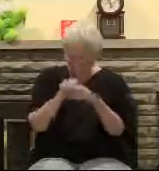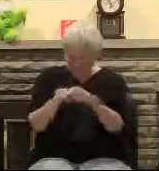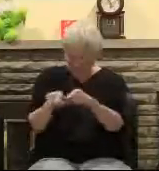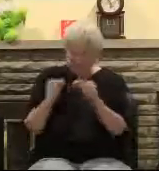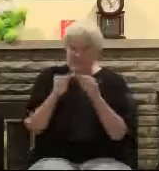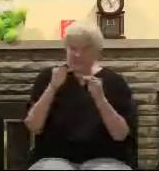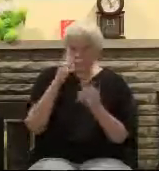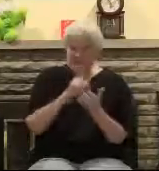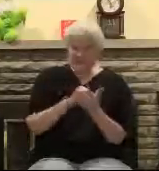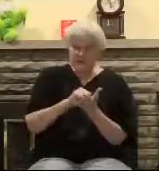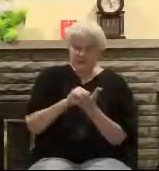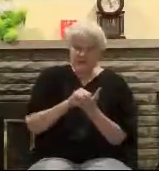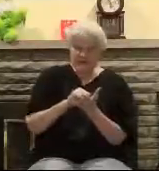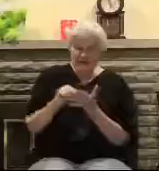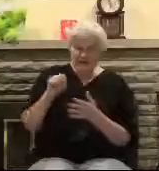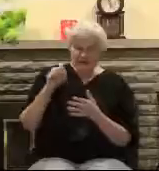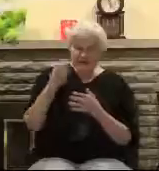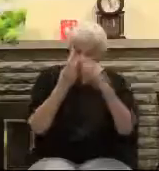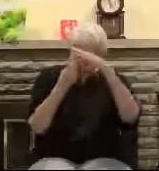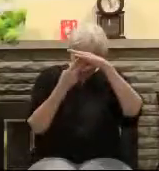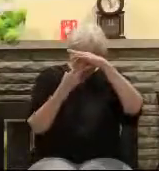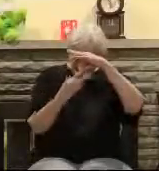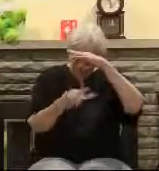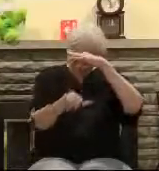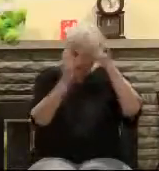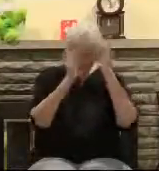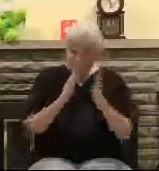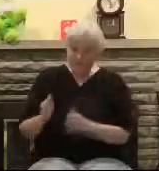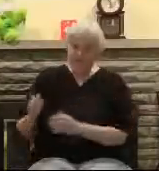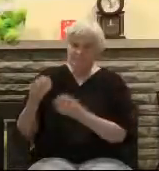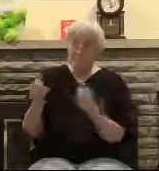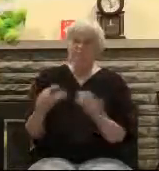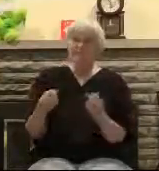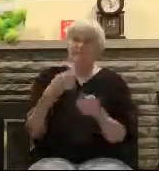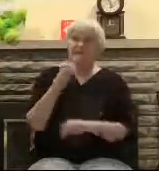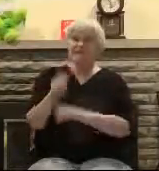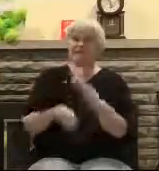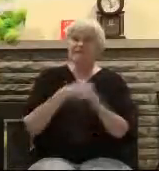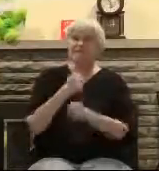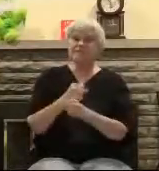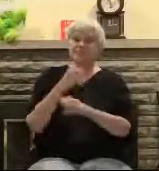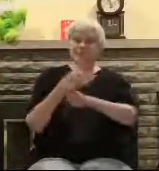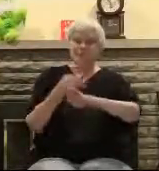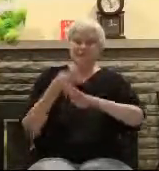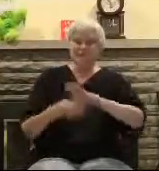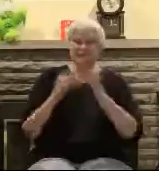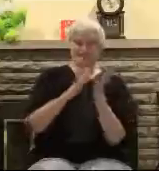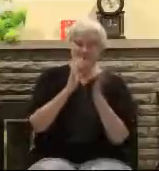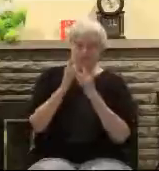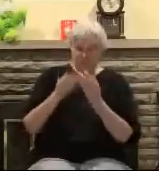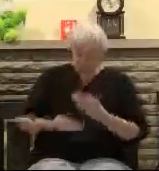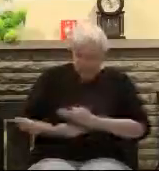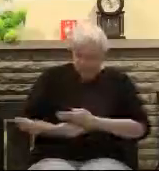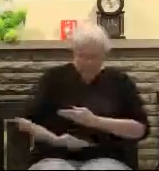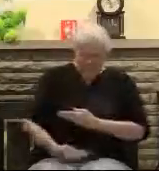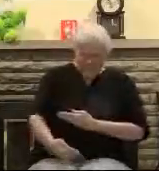prophets, 2,000 years before Jesus was born, prophets told you it was going